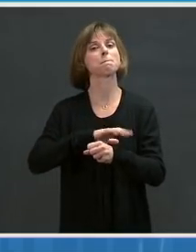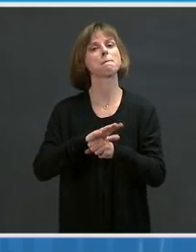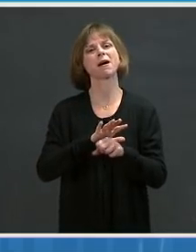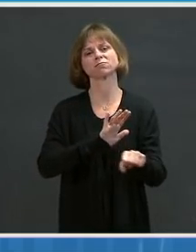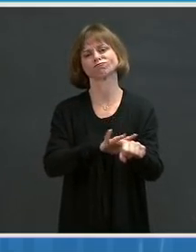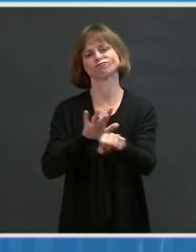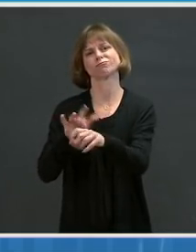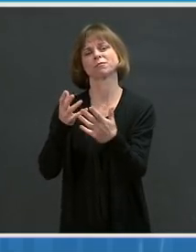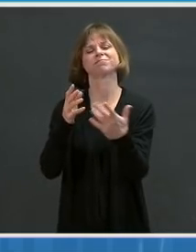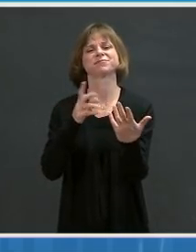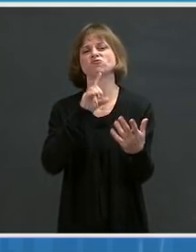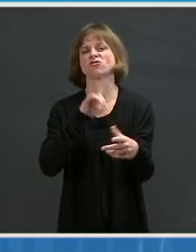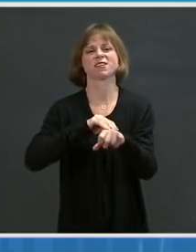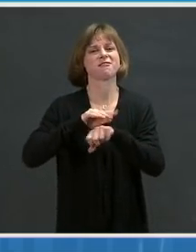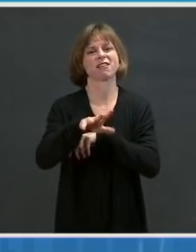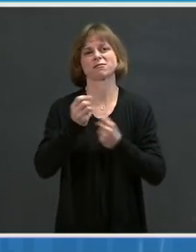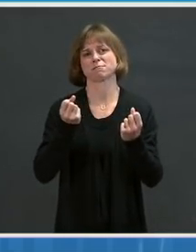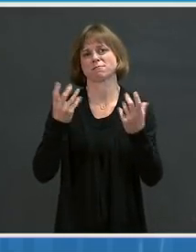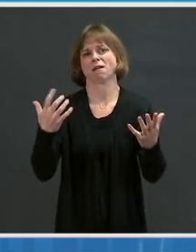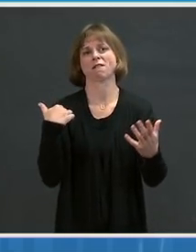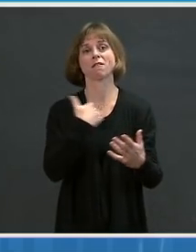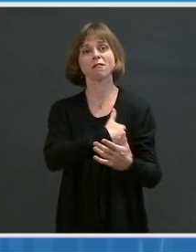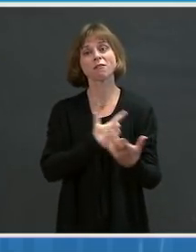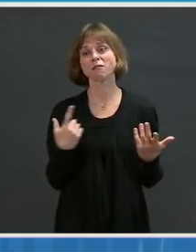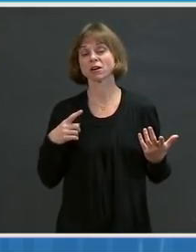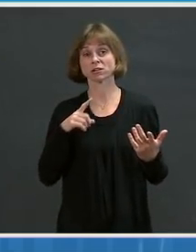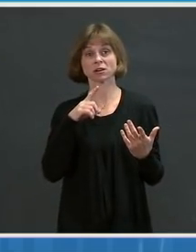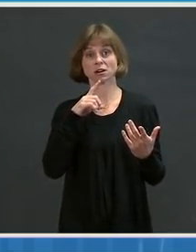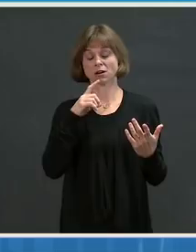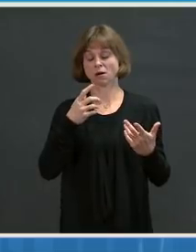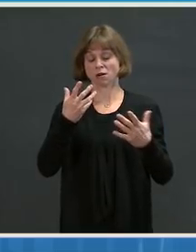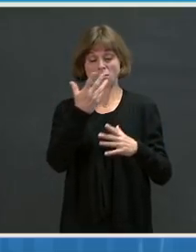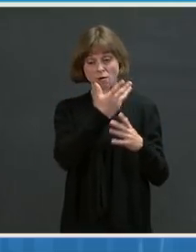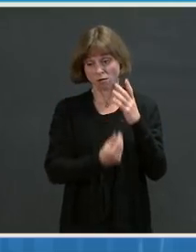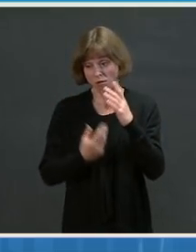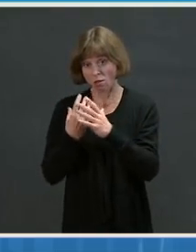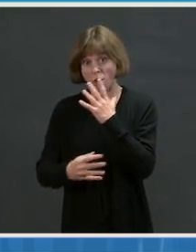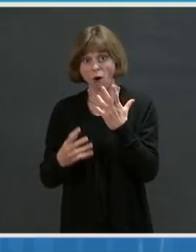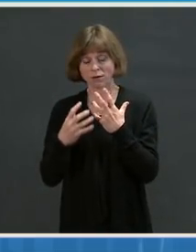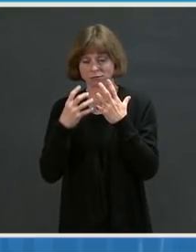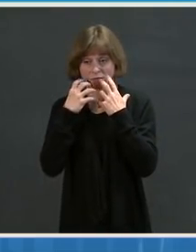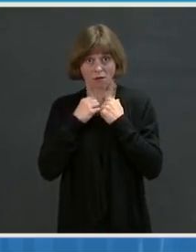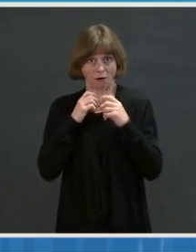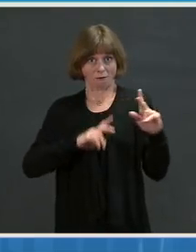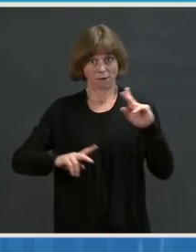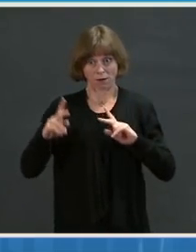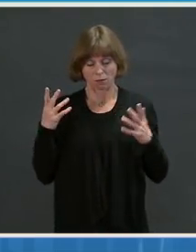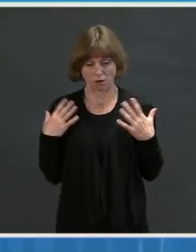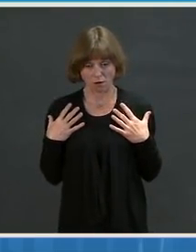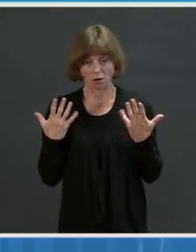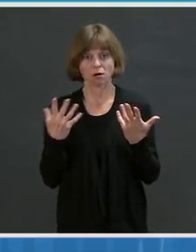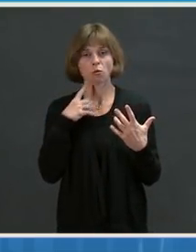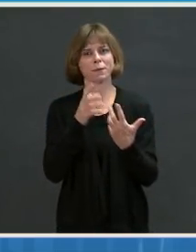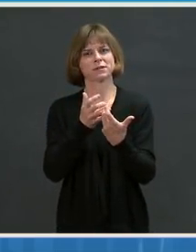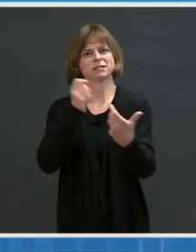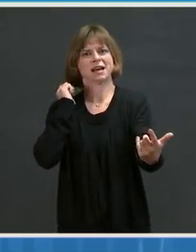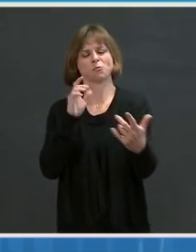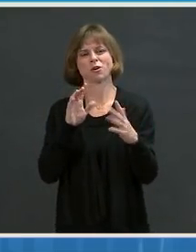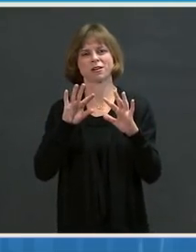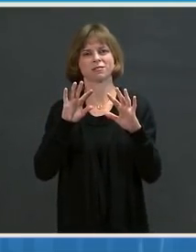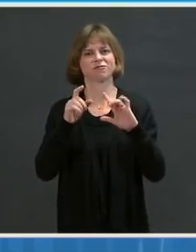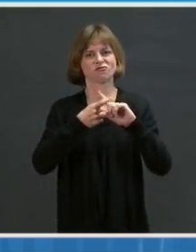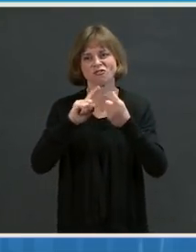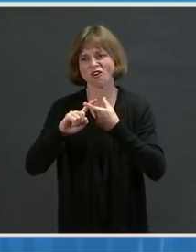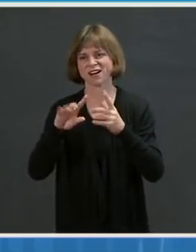lost loved ones. We've been separated from our friends and families. Too many of our businesses and schools have been closed for way